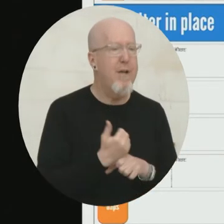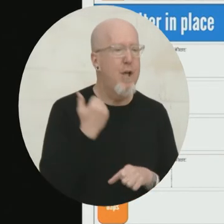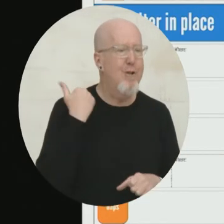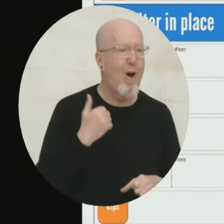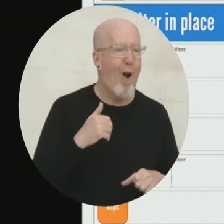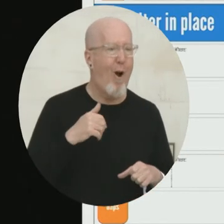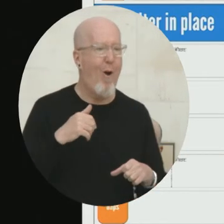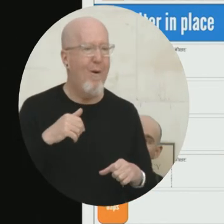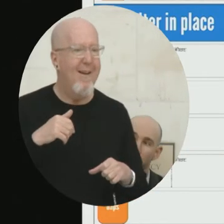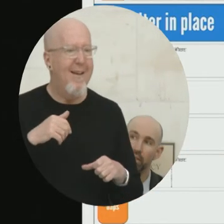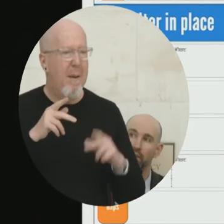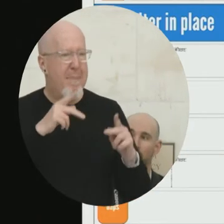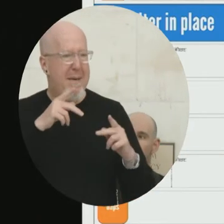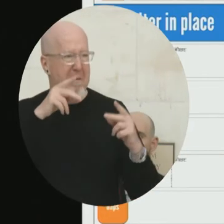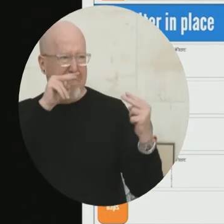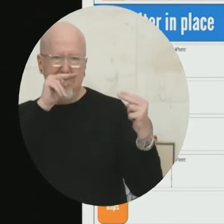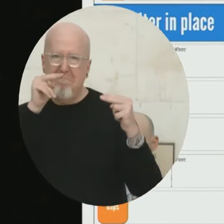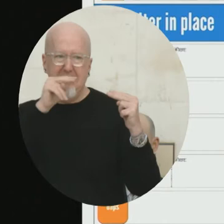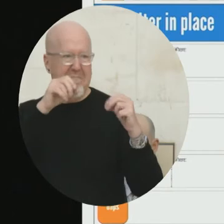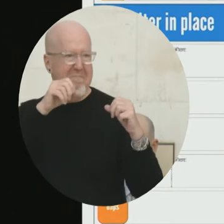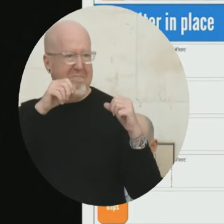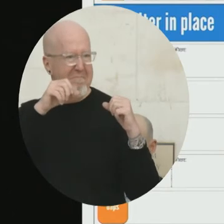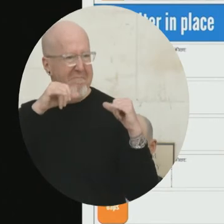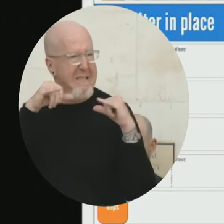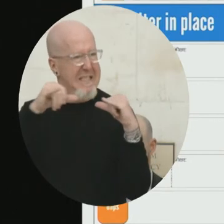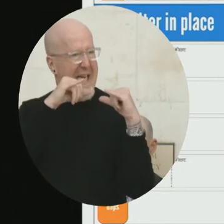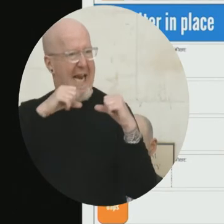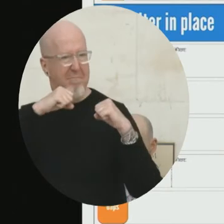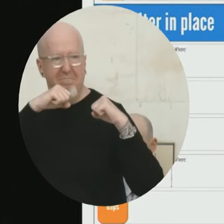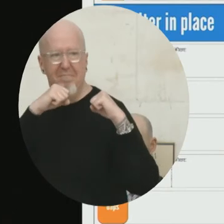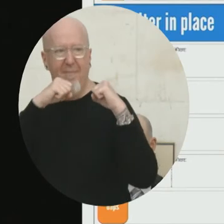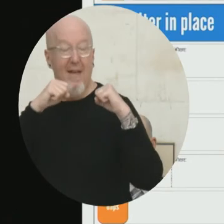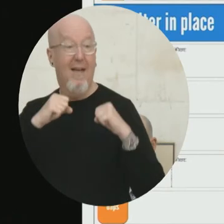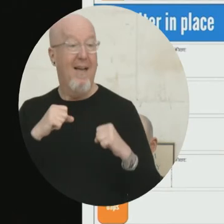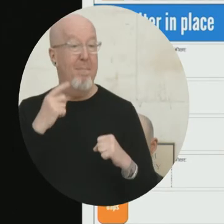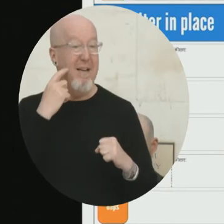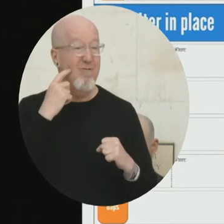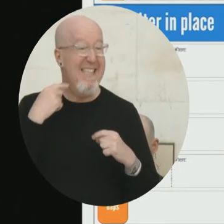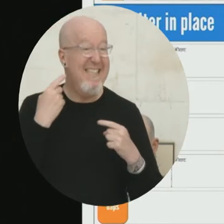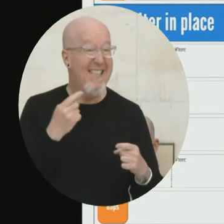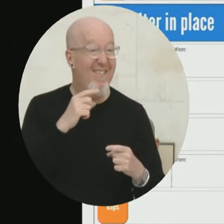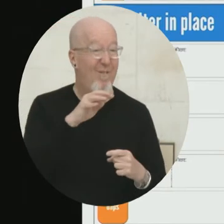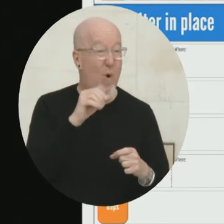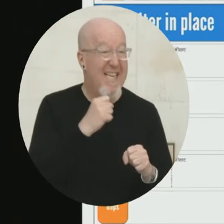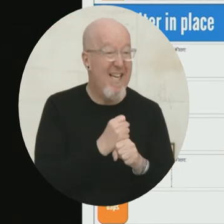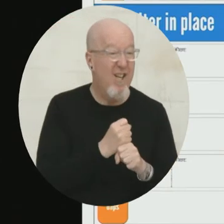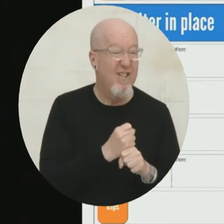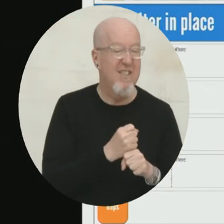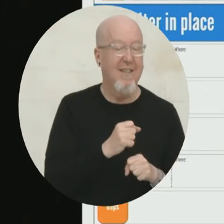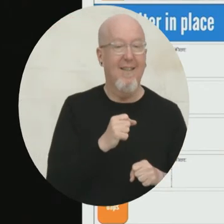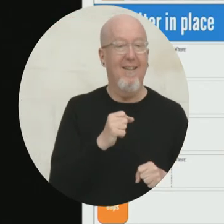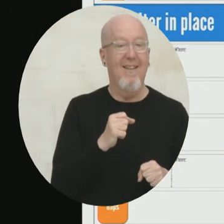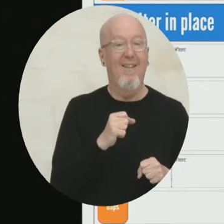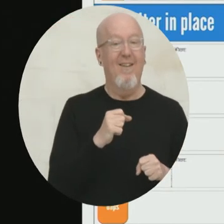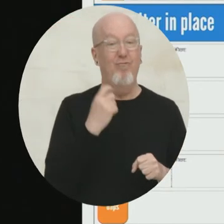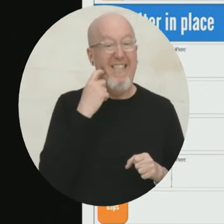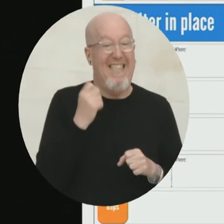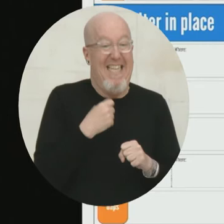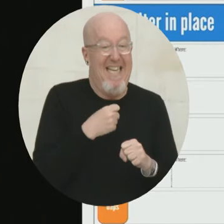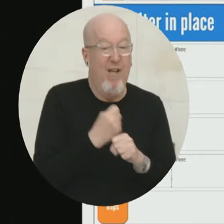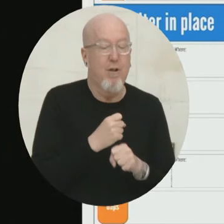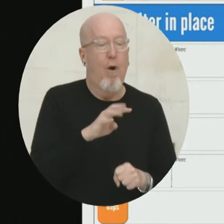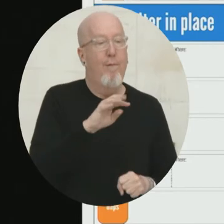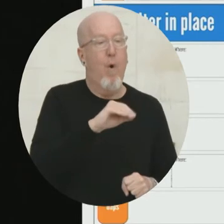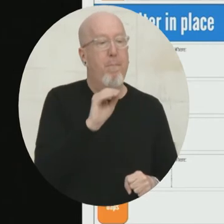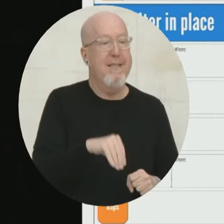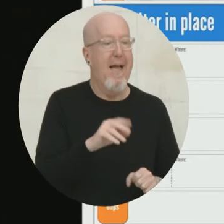on the same page now. Well, guess what? Over the last five years, 40% of those people no longer work in the community. So if you don't keep bringing those